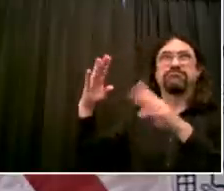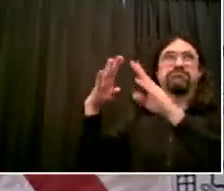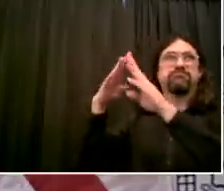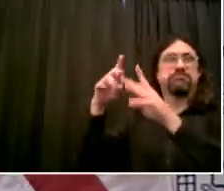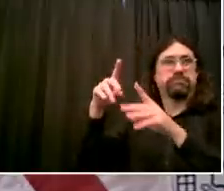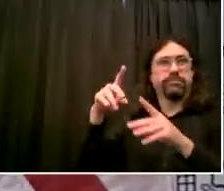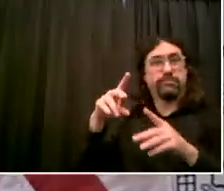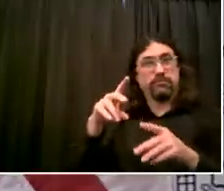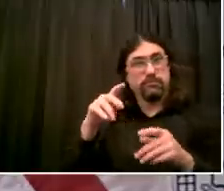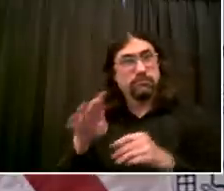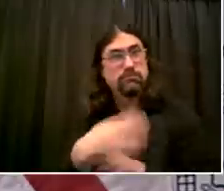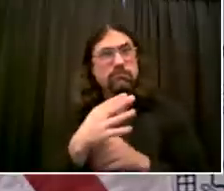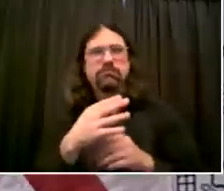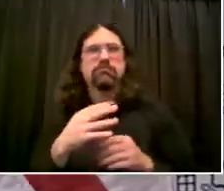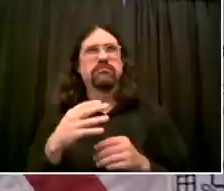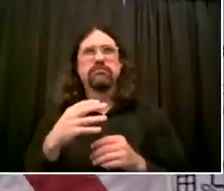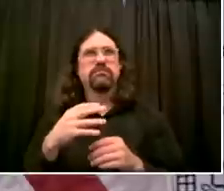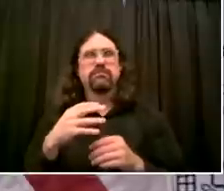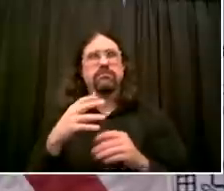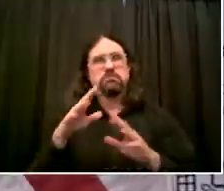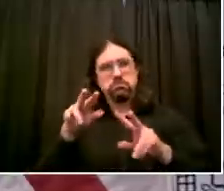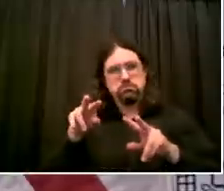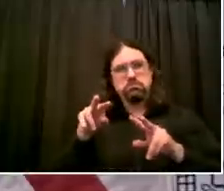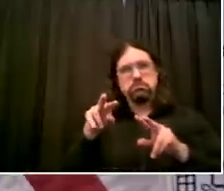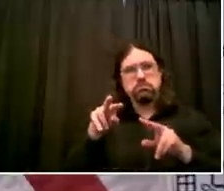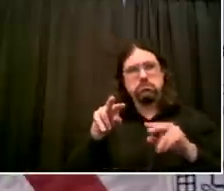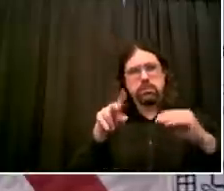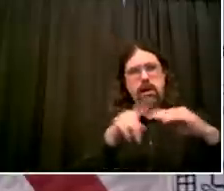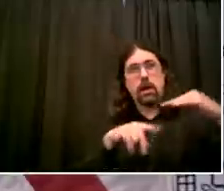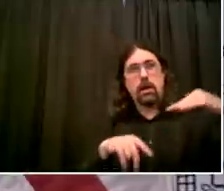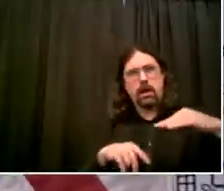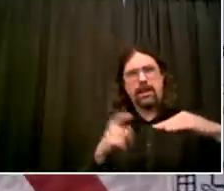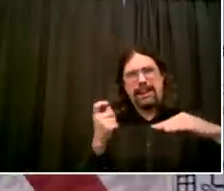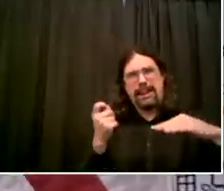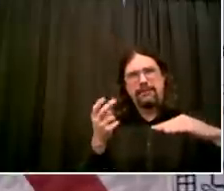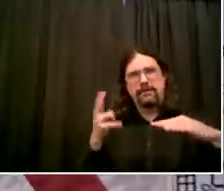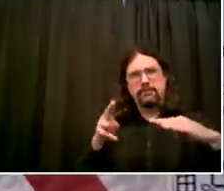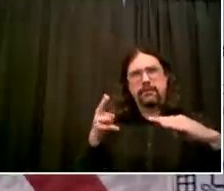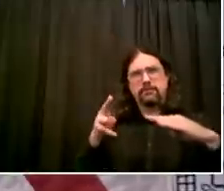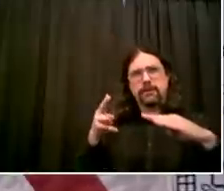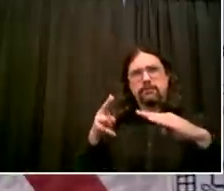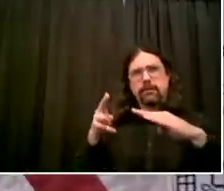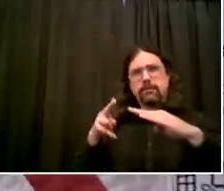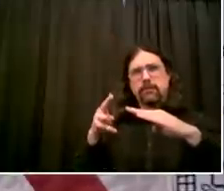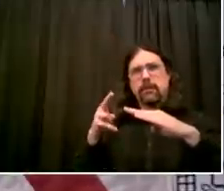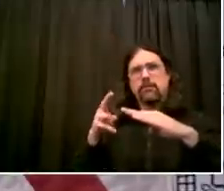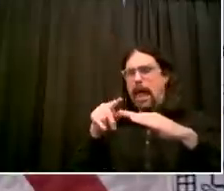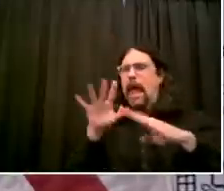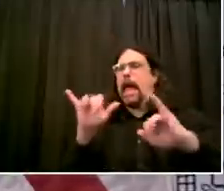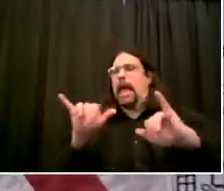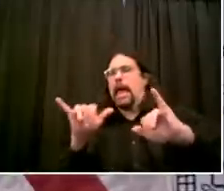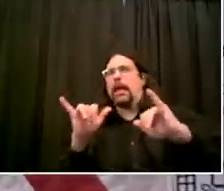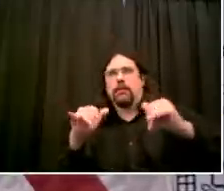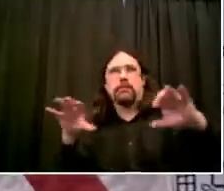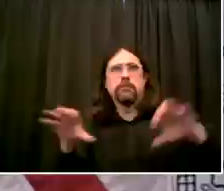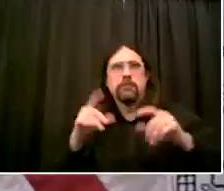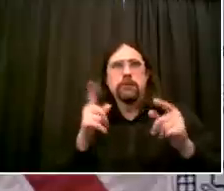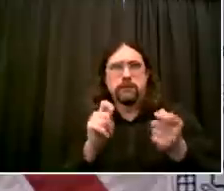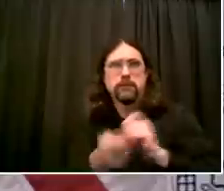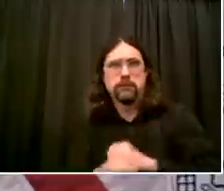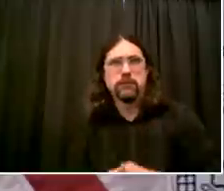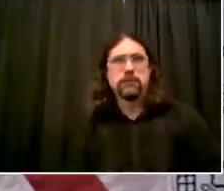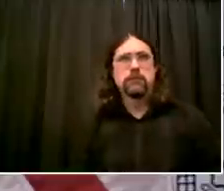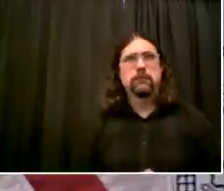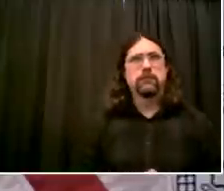The fact is, I'm watching what's happening in Beijing too, and I'm obviously concerned. But we all knew that the